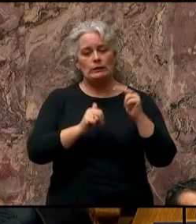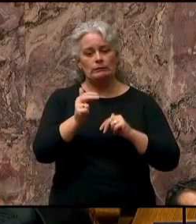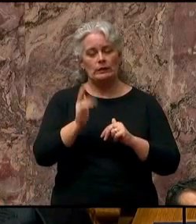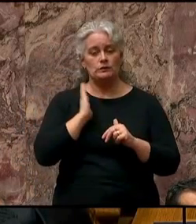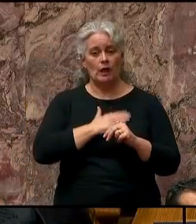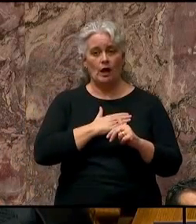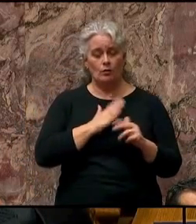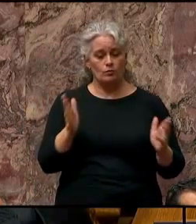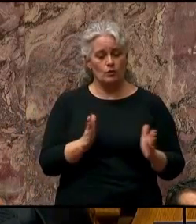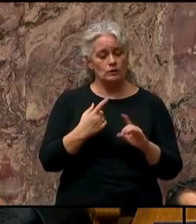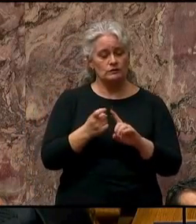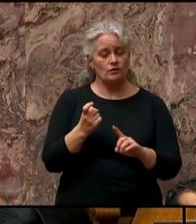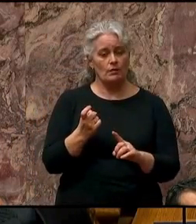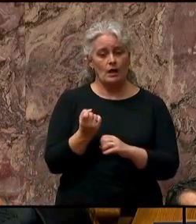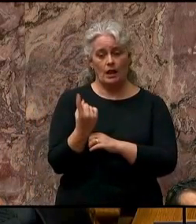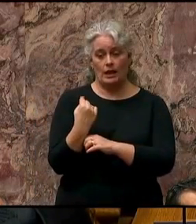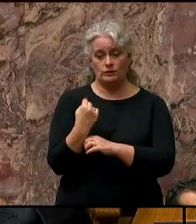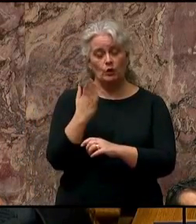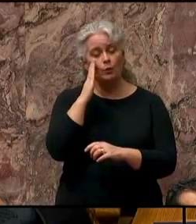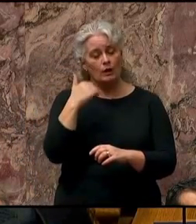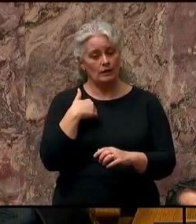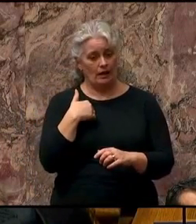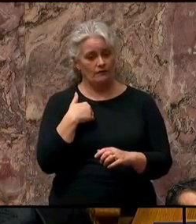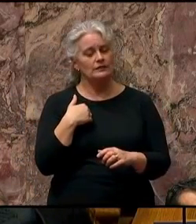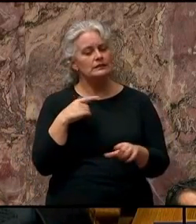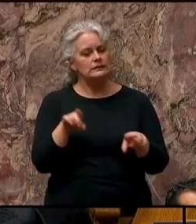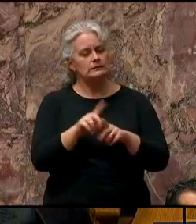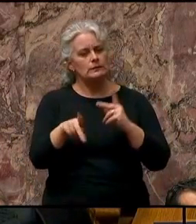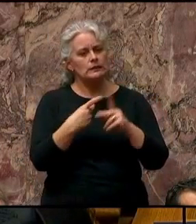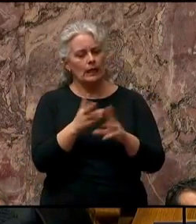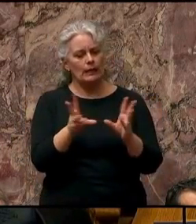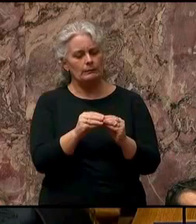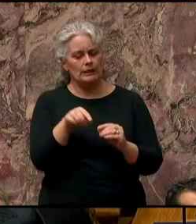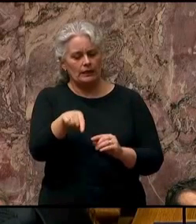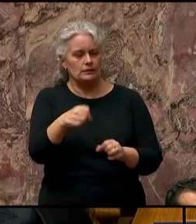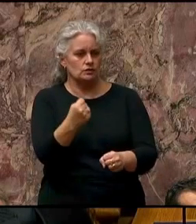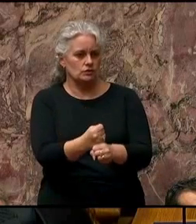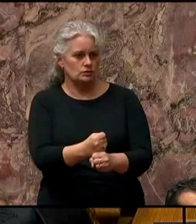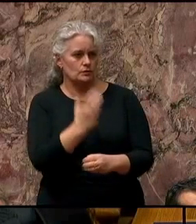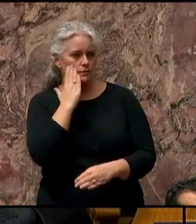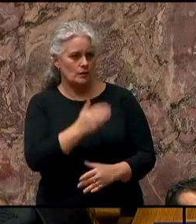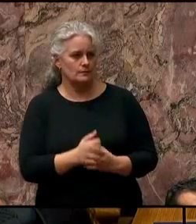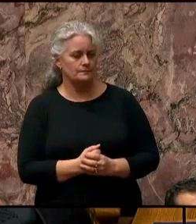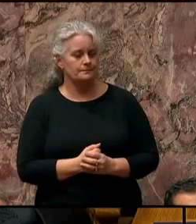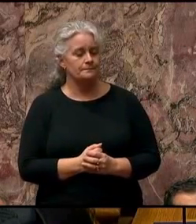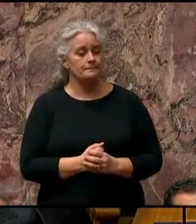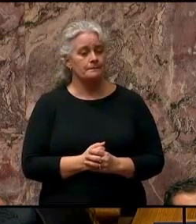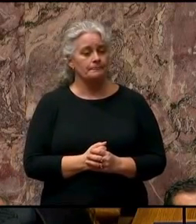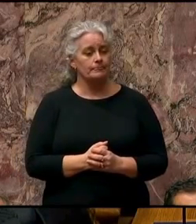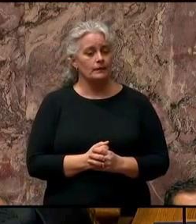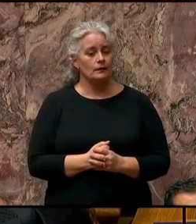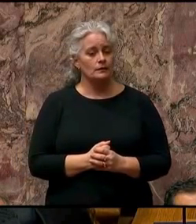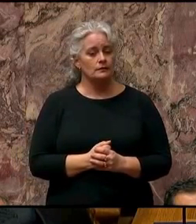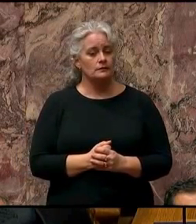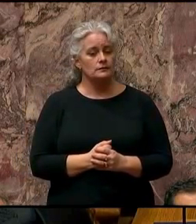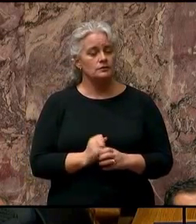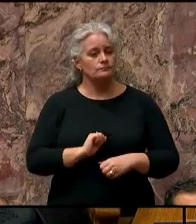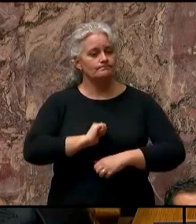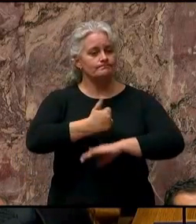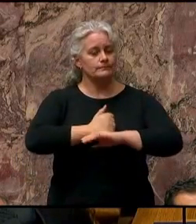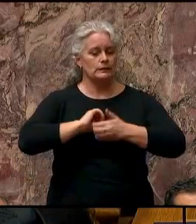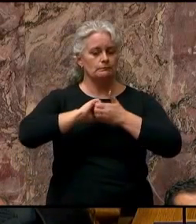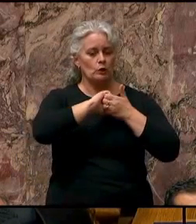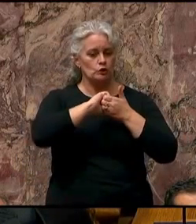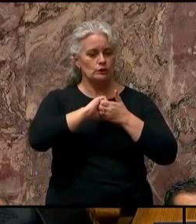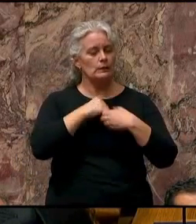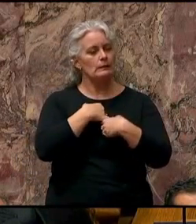made last year, with a similar meeting later this year. Building partnerships, ensuring First Nations are full